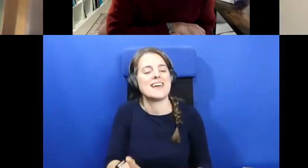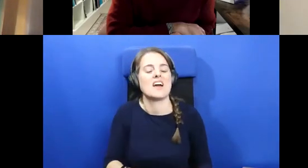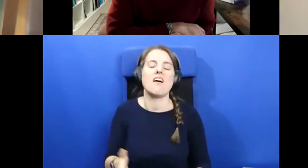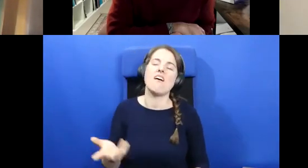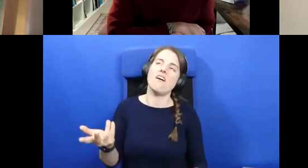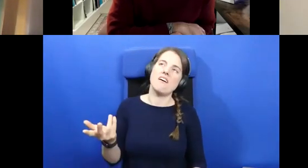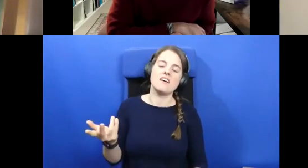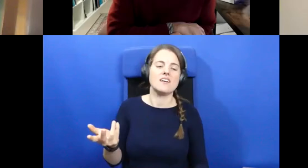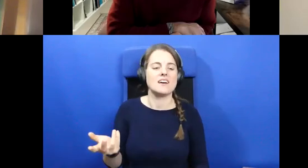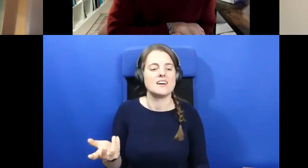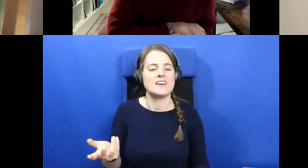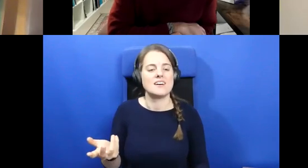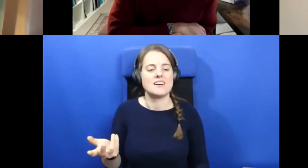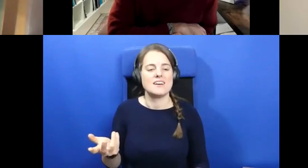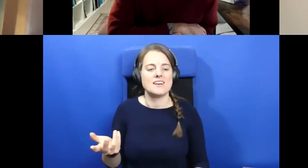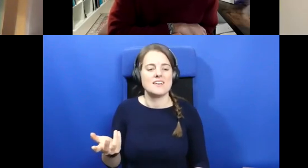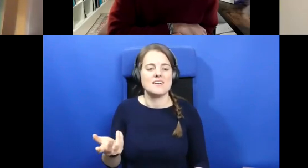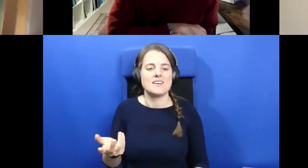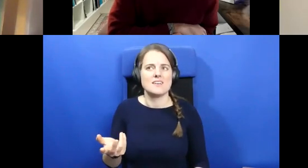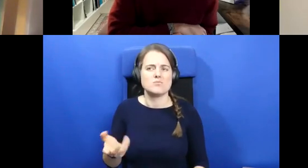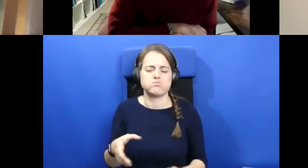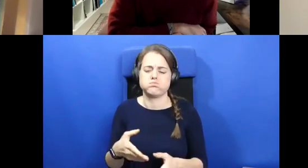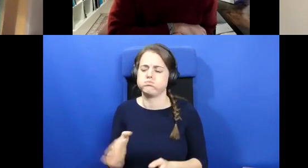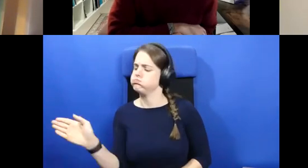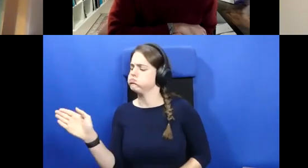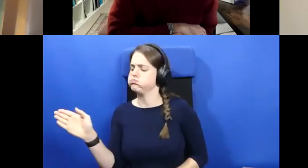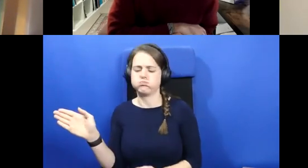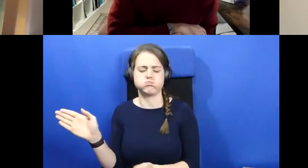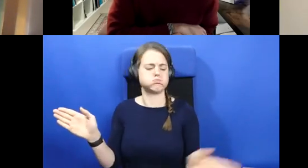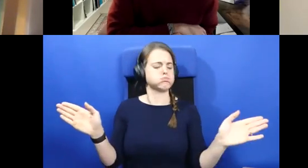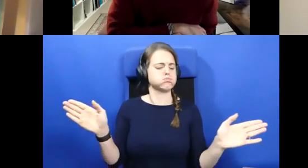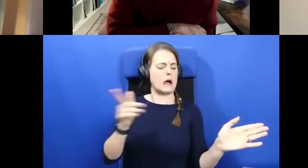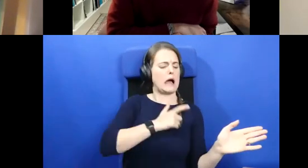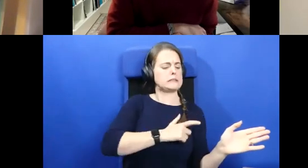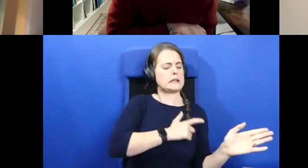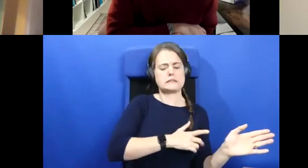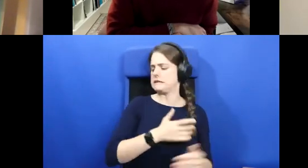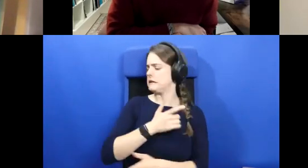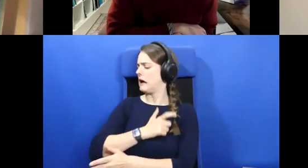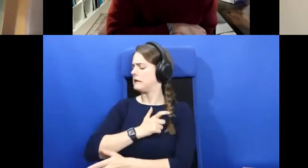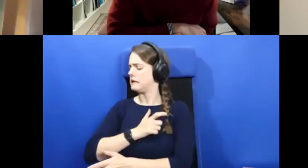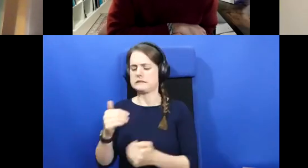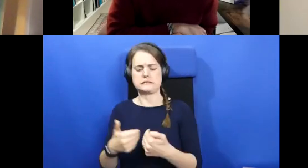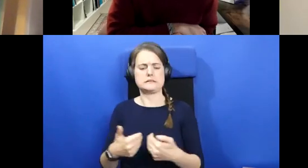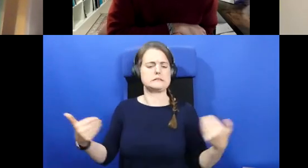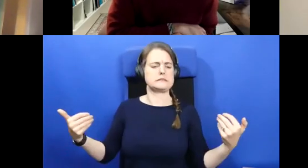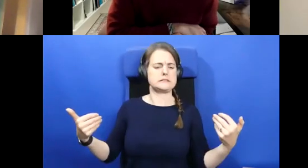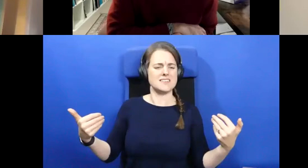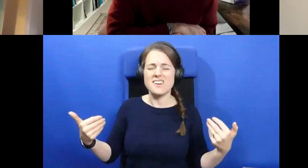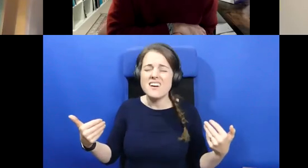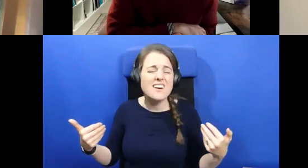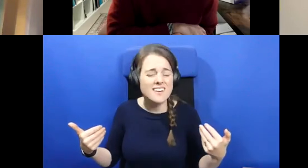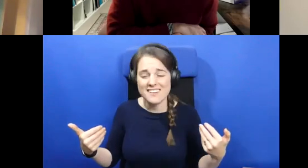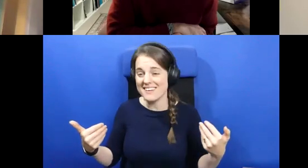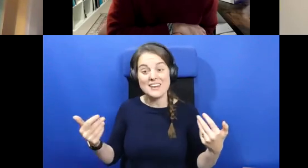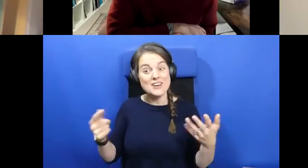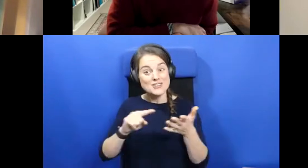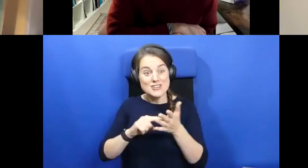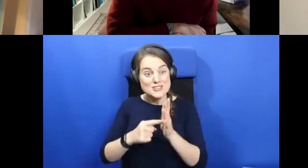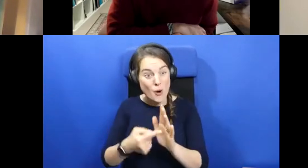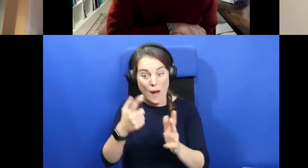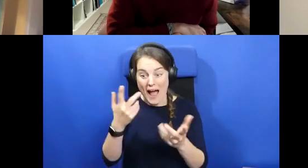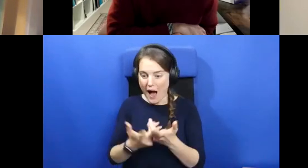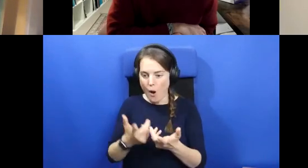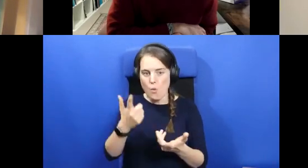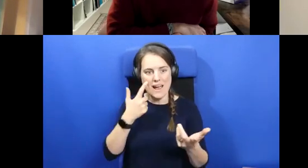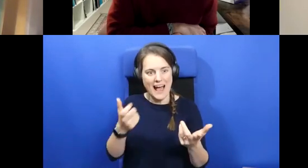know, terribly polarised entities that belong to one community or the other, showing how we draw on both. And